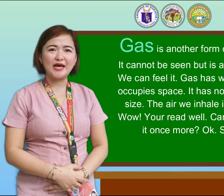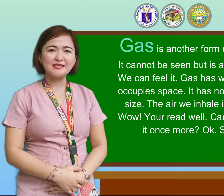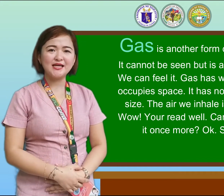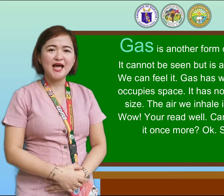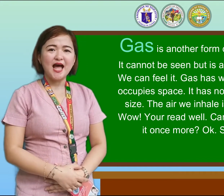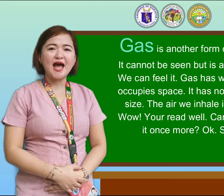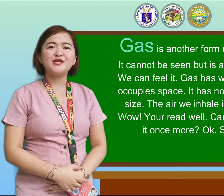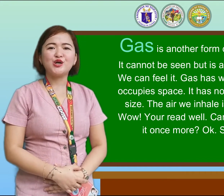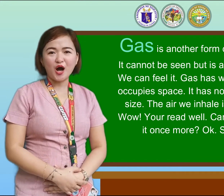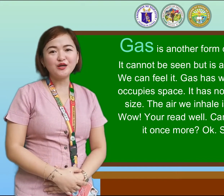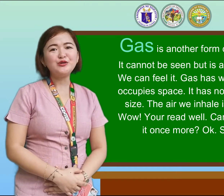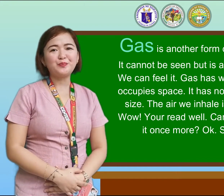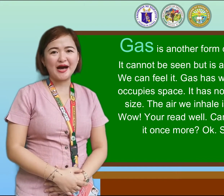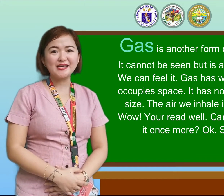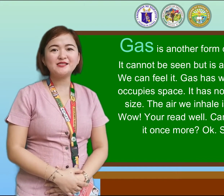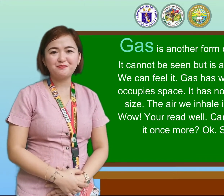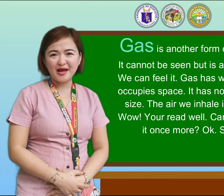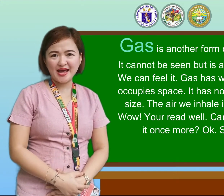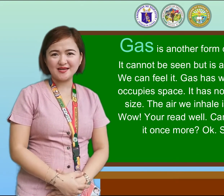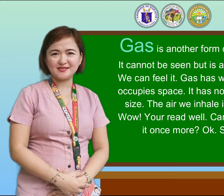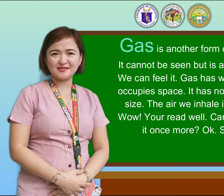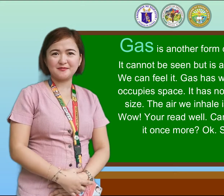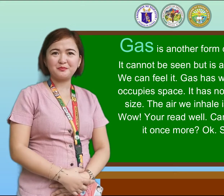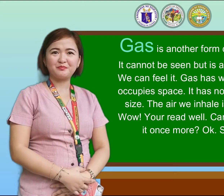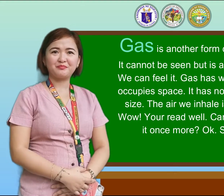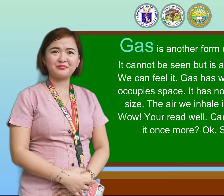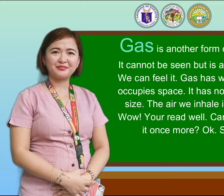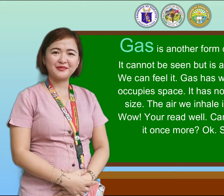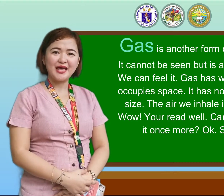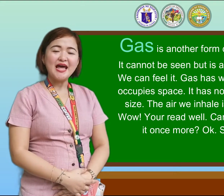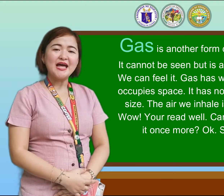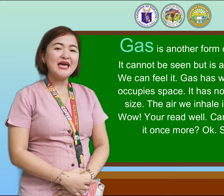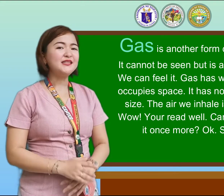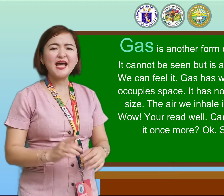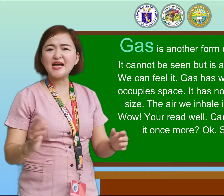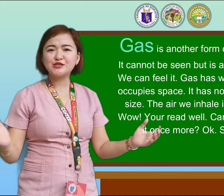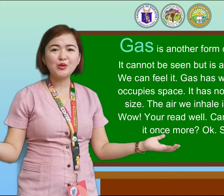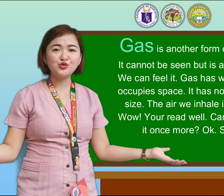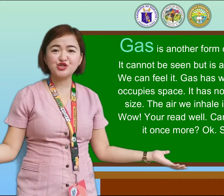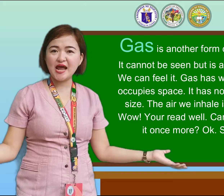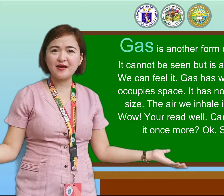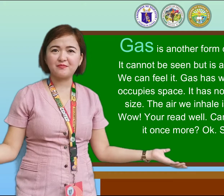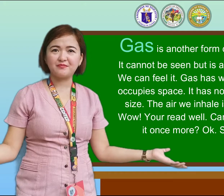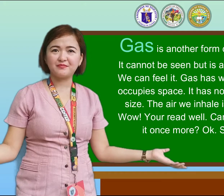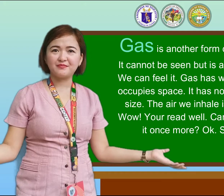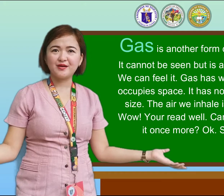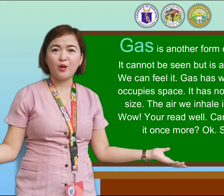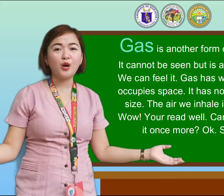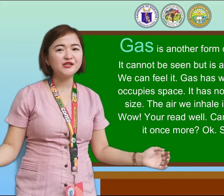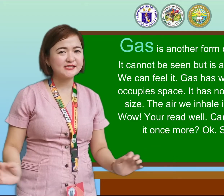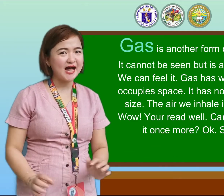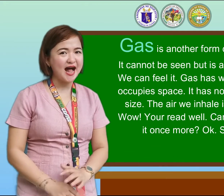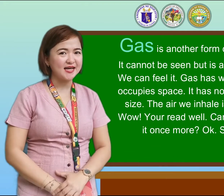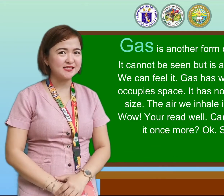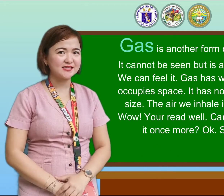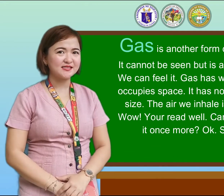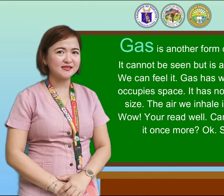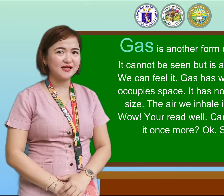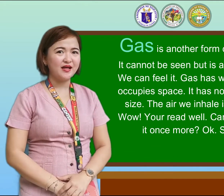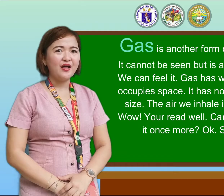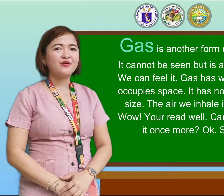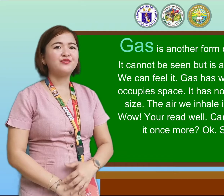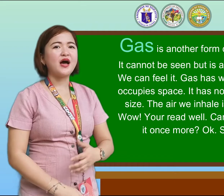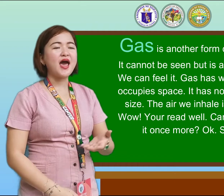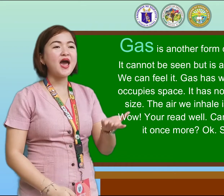a weight And occupies space It has no shape Or size